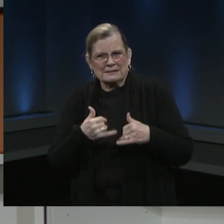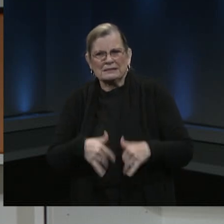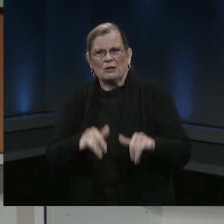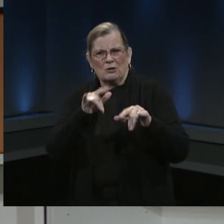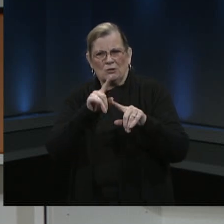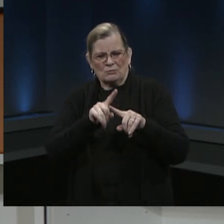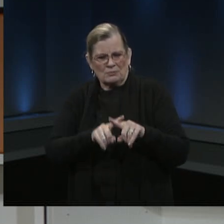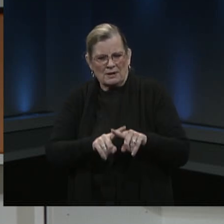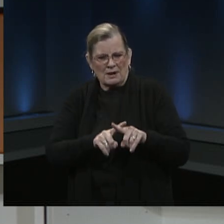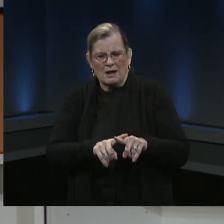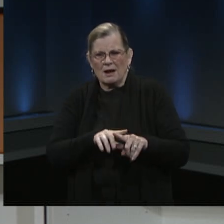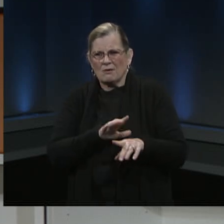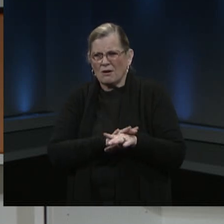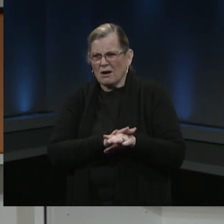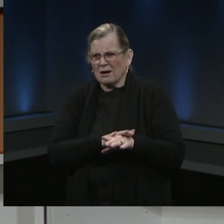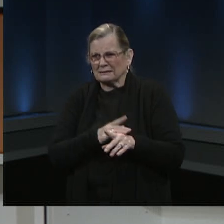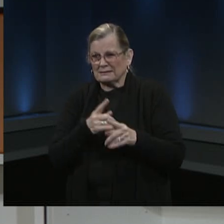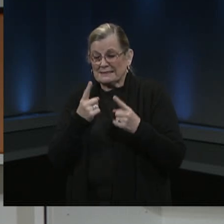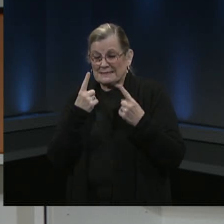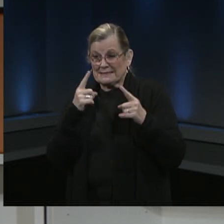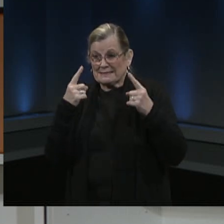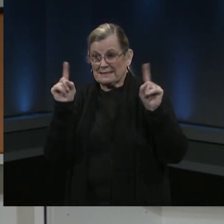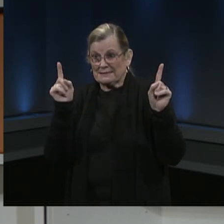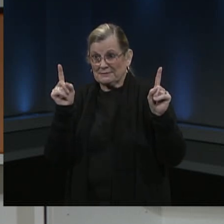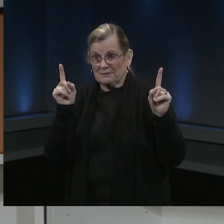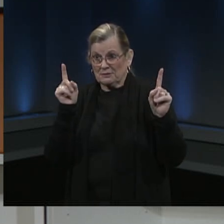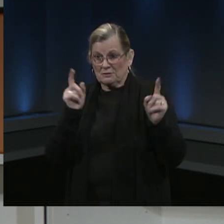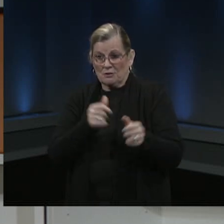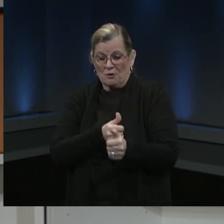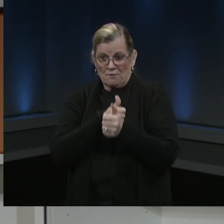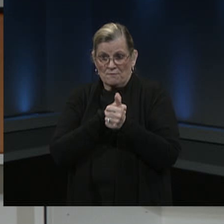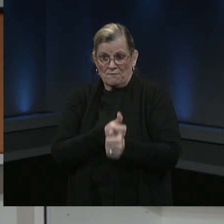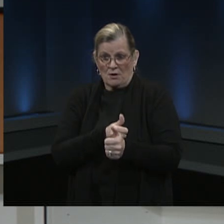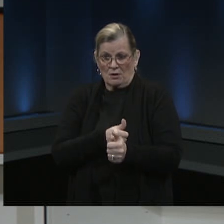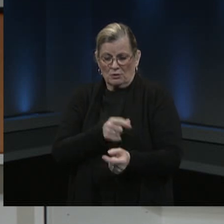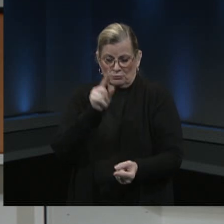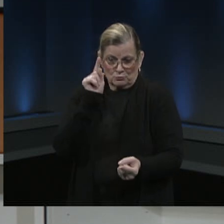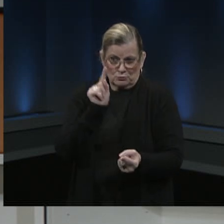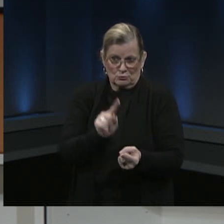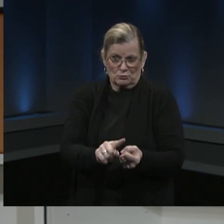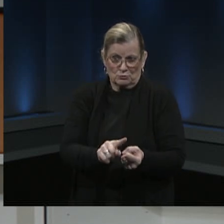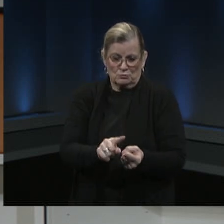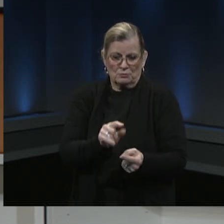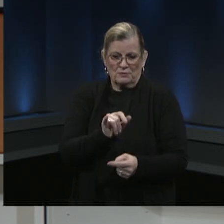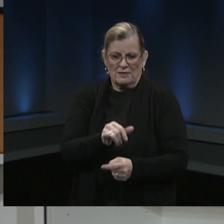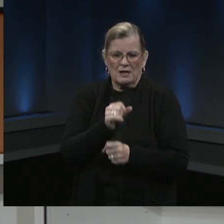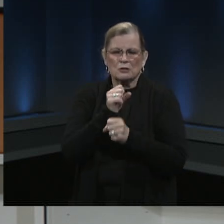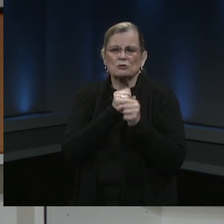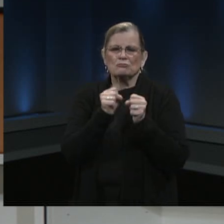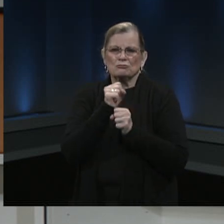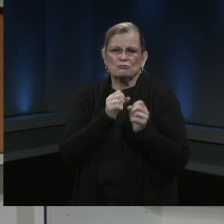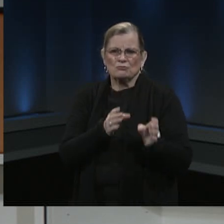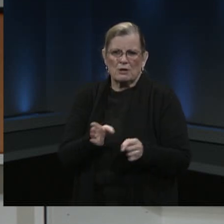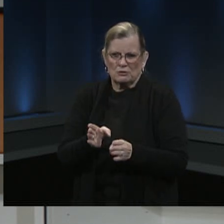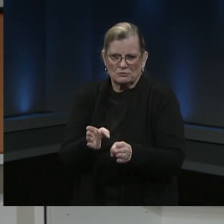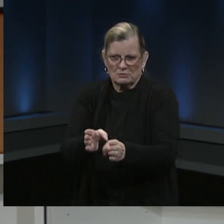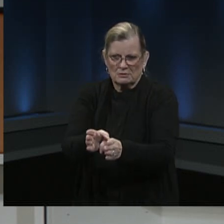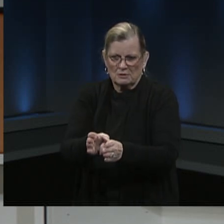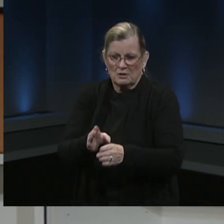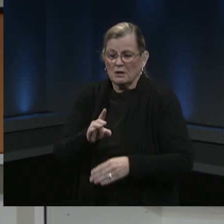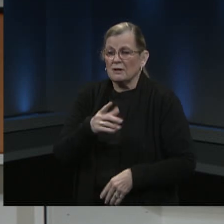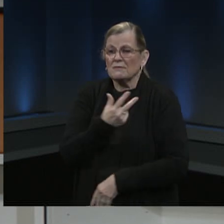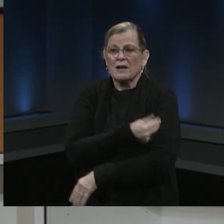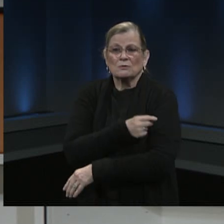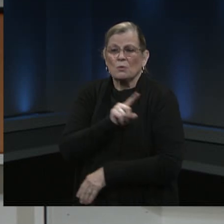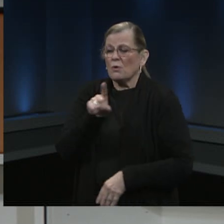the successful implementation of those school mitigation strategies. The vaccination is only available as Dr. Schwartz said right now